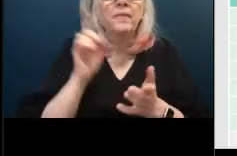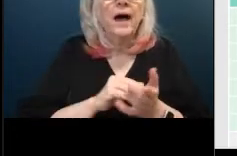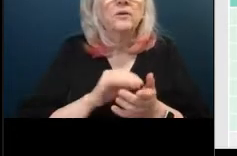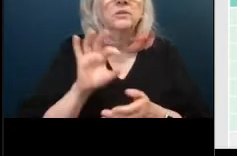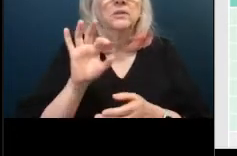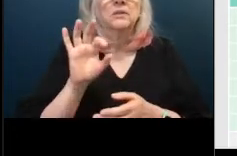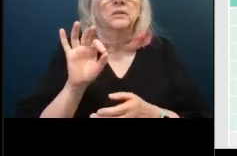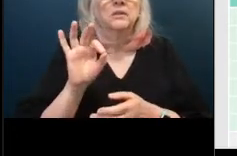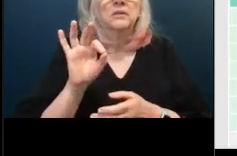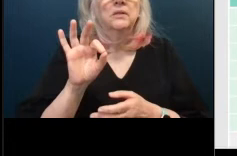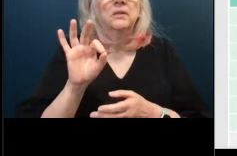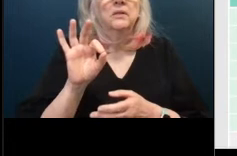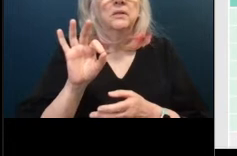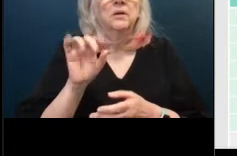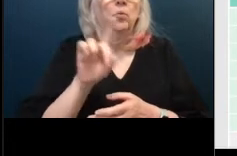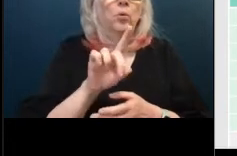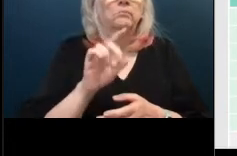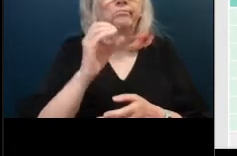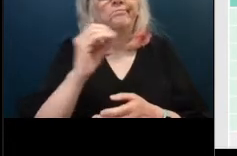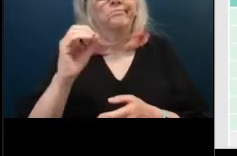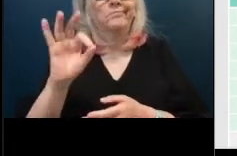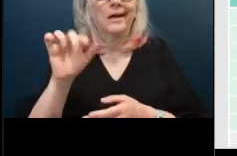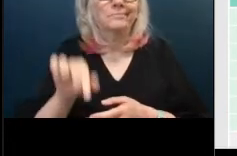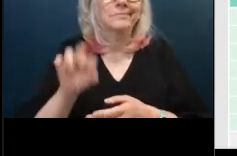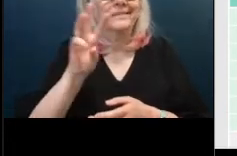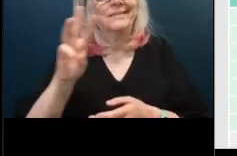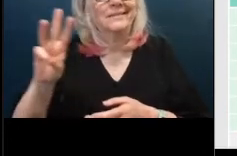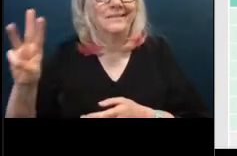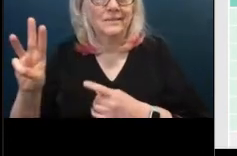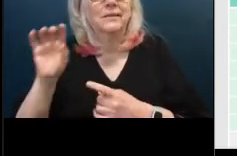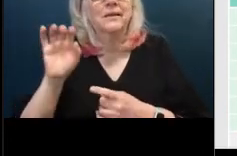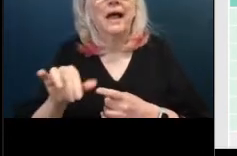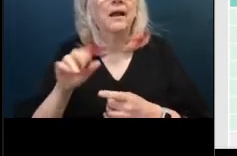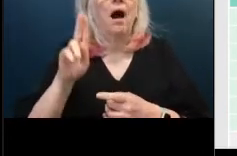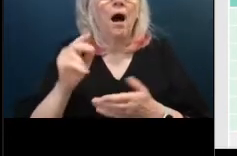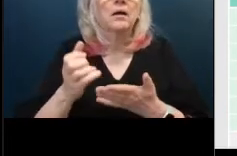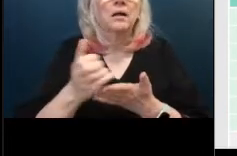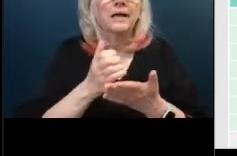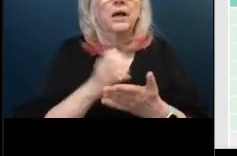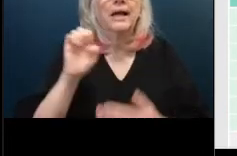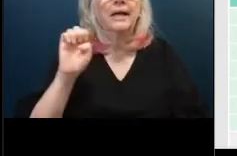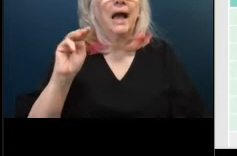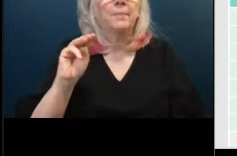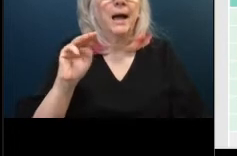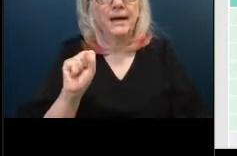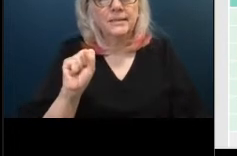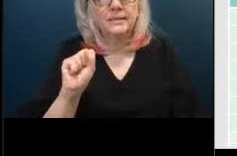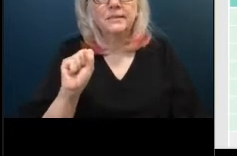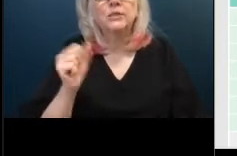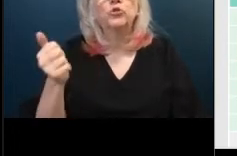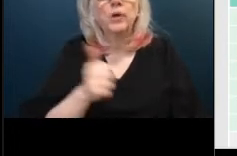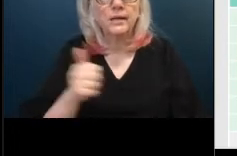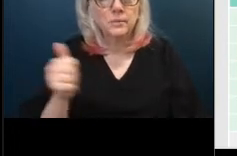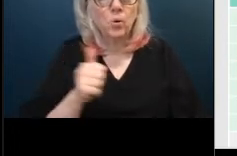for 12 months or longer this write-off is for 2017 uncollected ems transport revenue and i see we have our